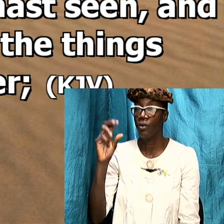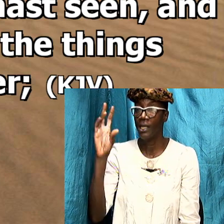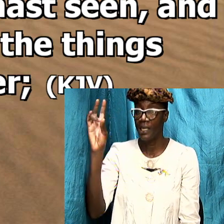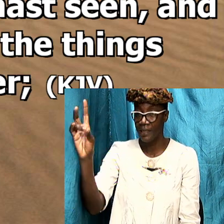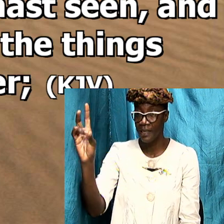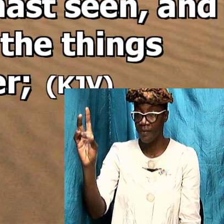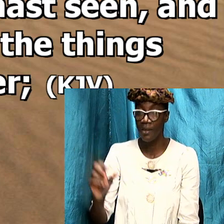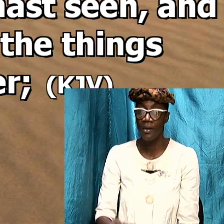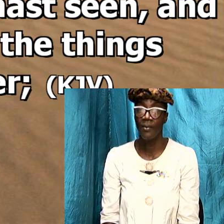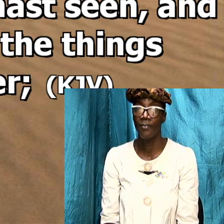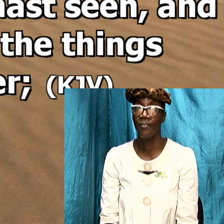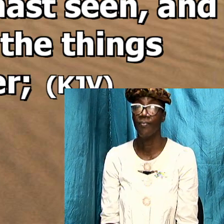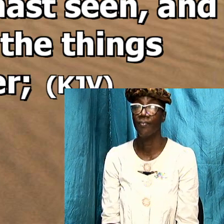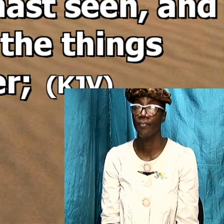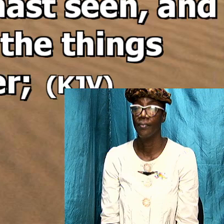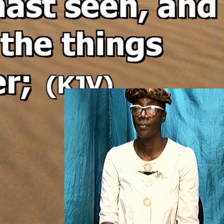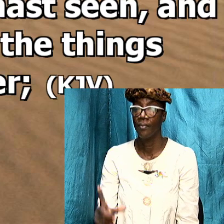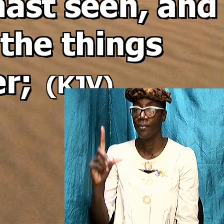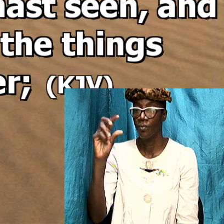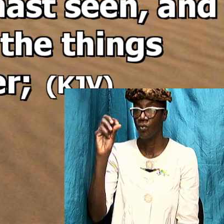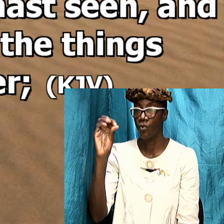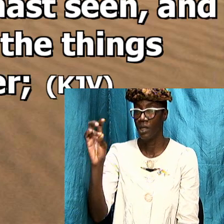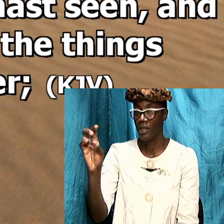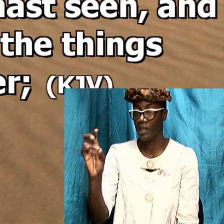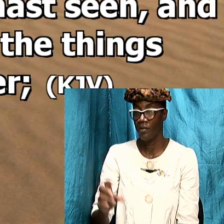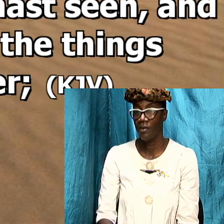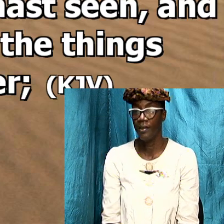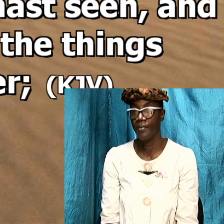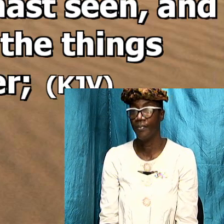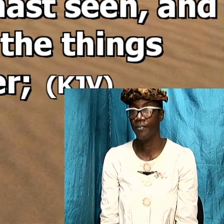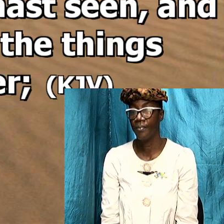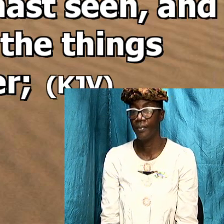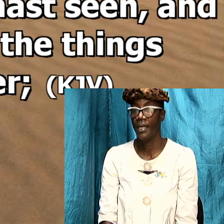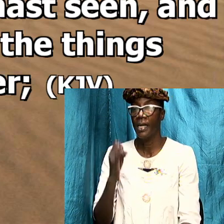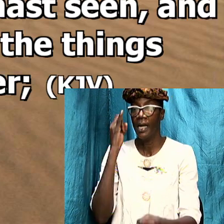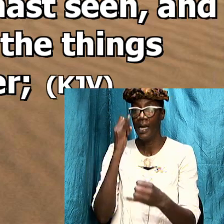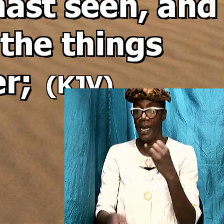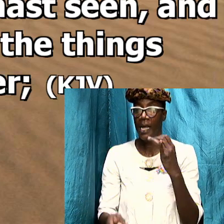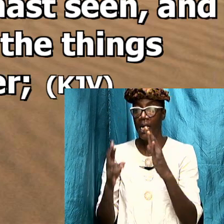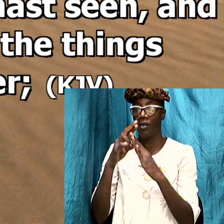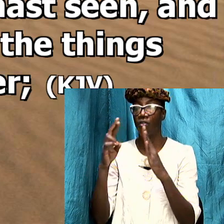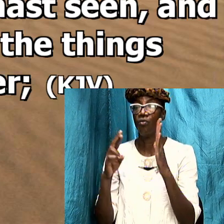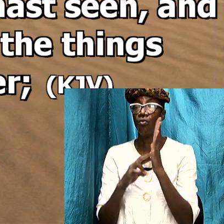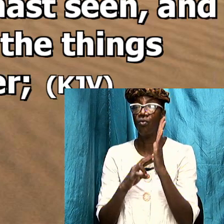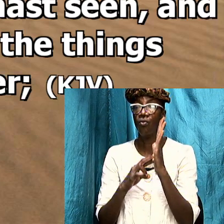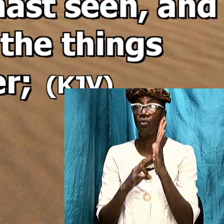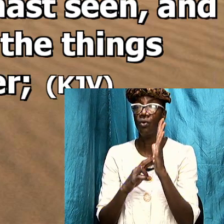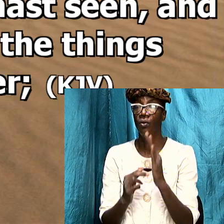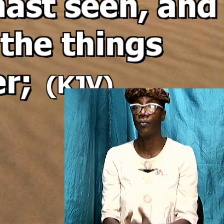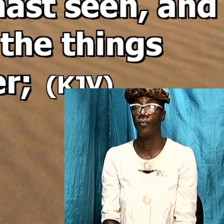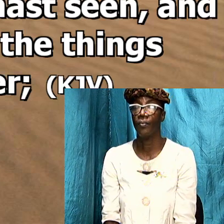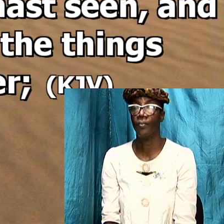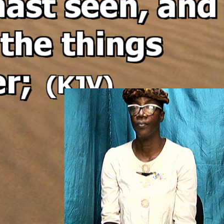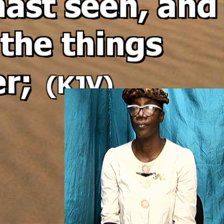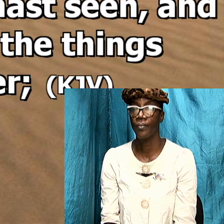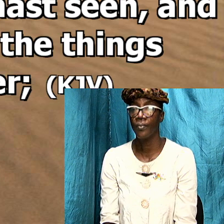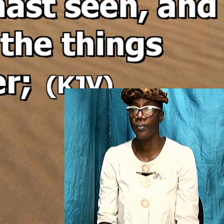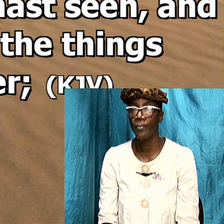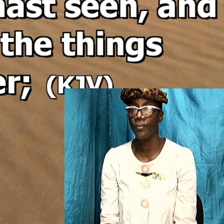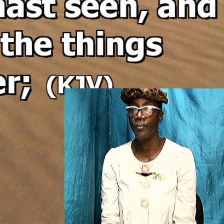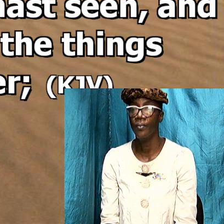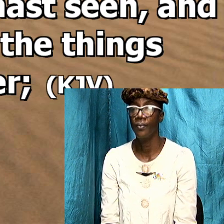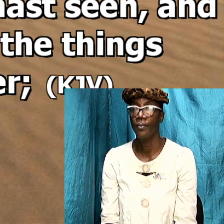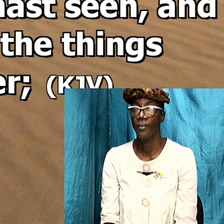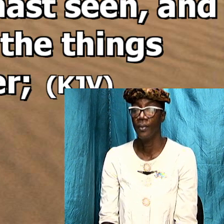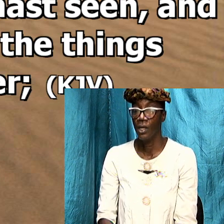okay and then the last rule that we have here